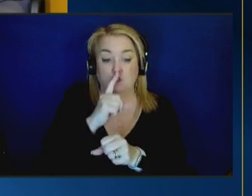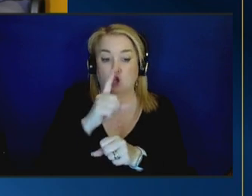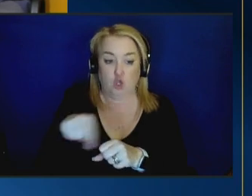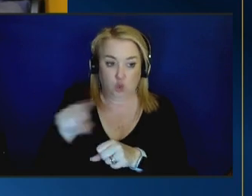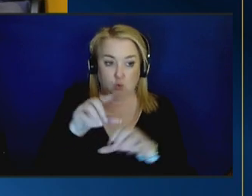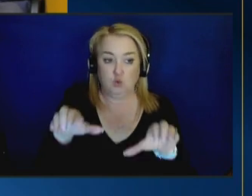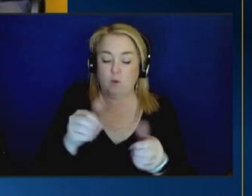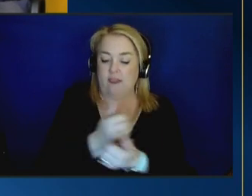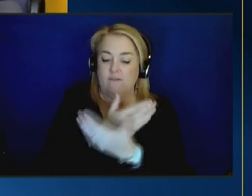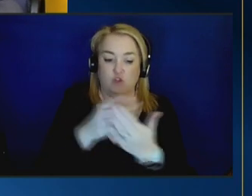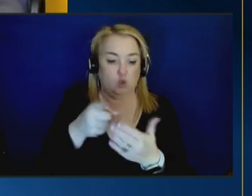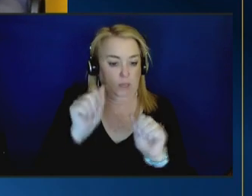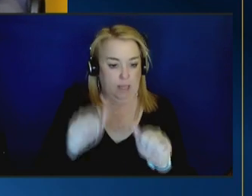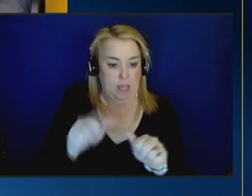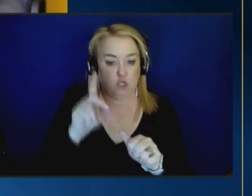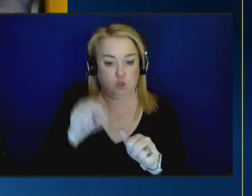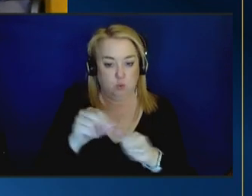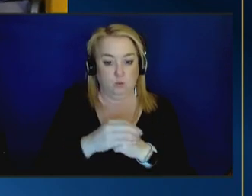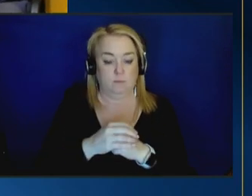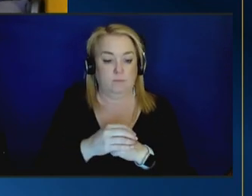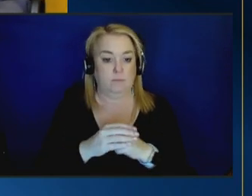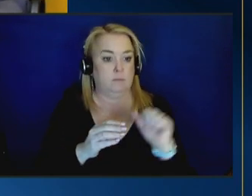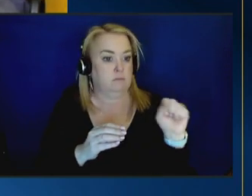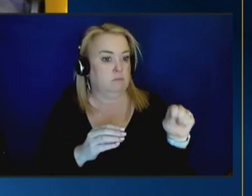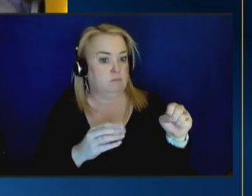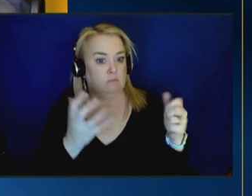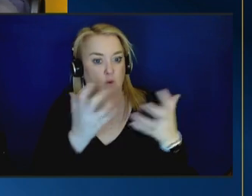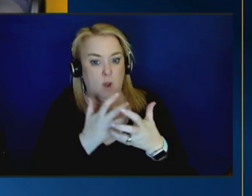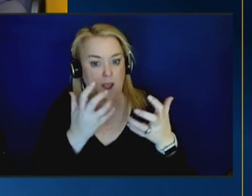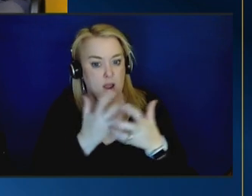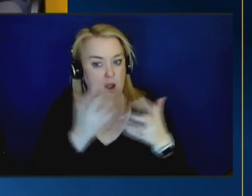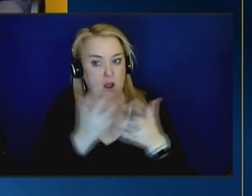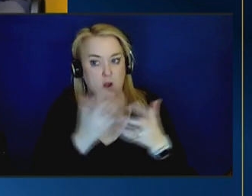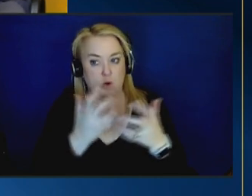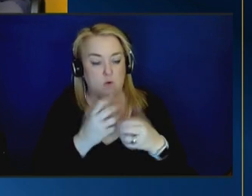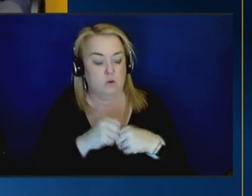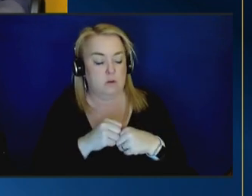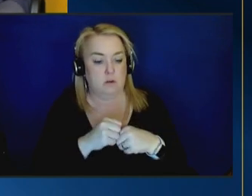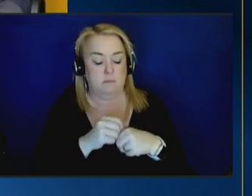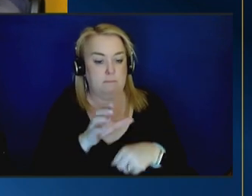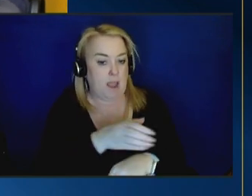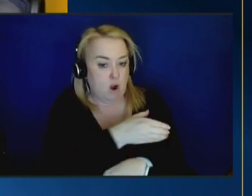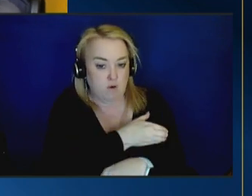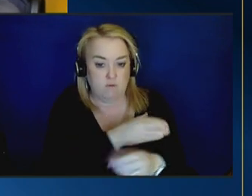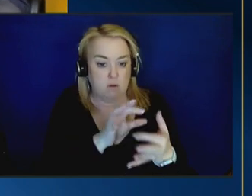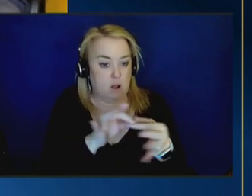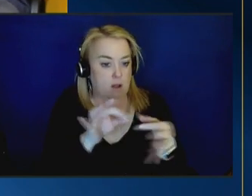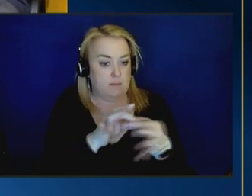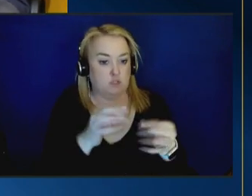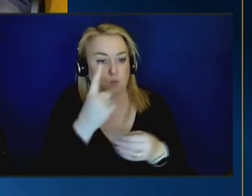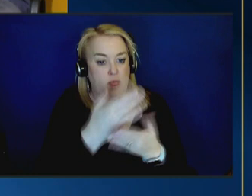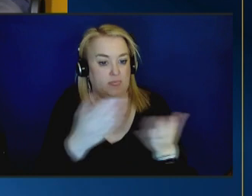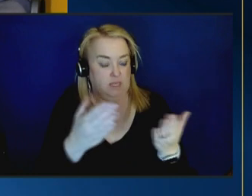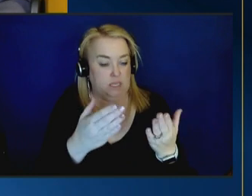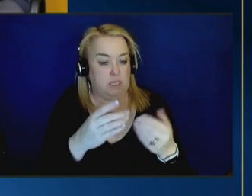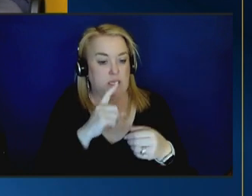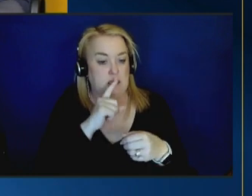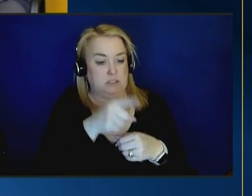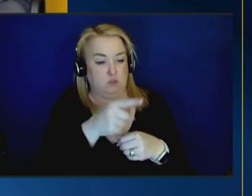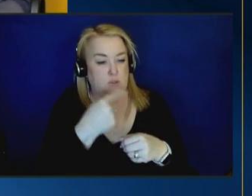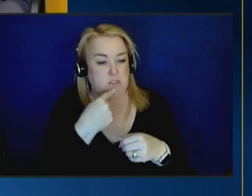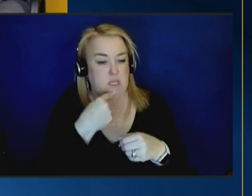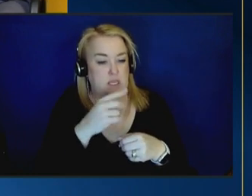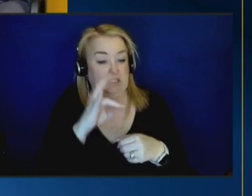wow such powerful comments um in the last two here um one of the things that resonates to me was seven generations of wellness